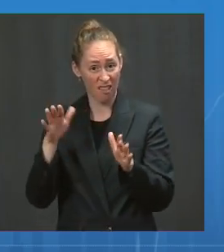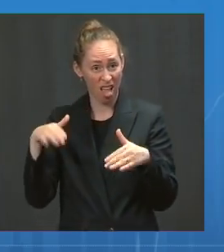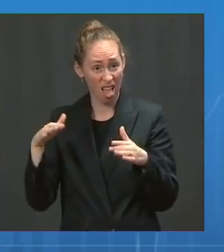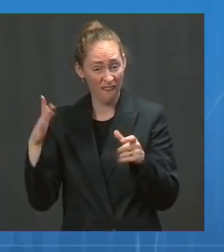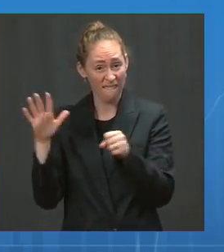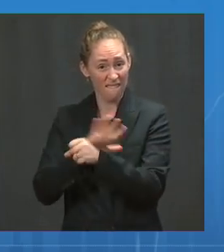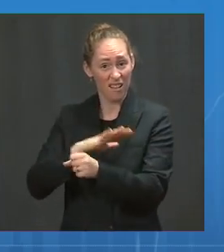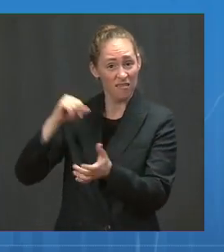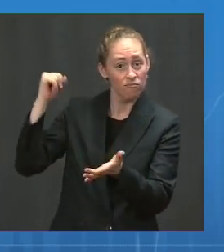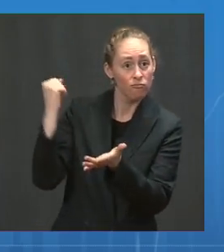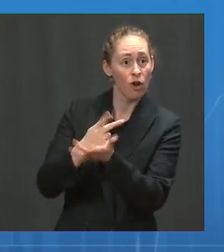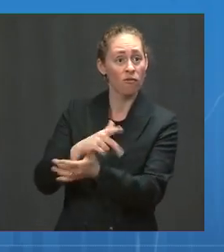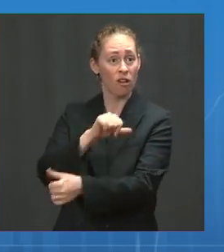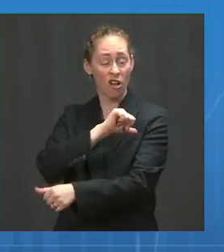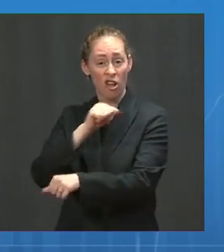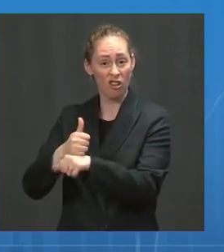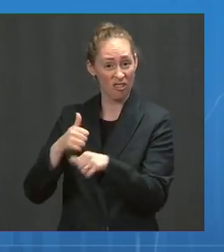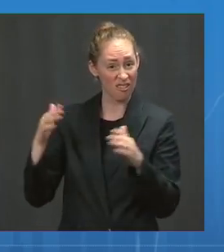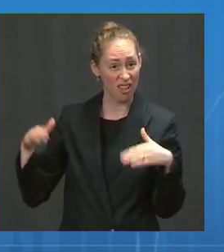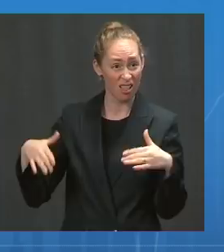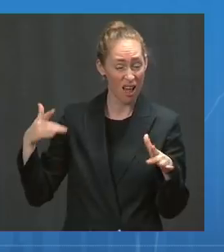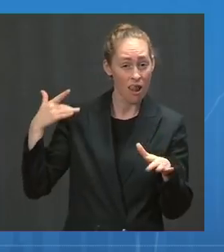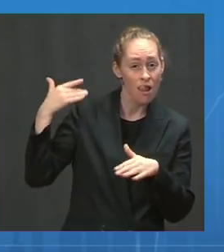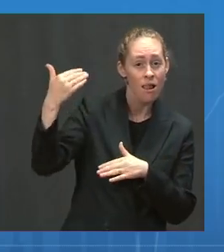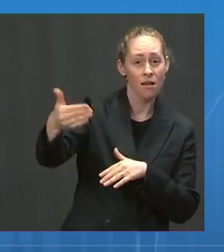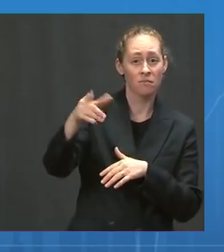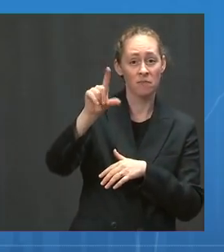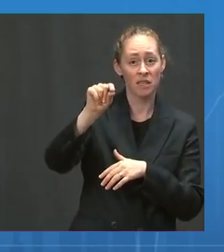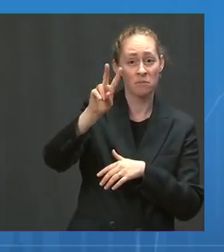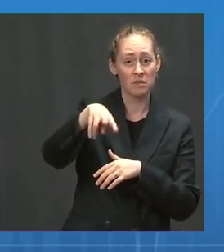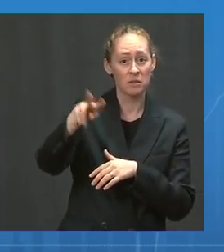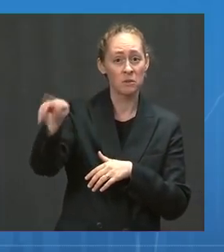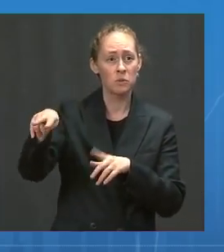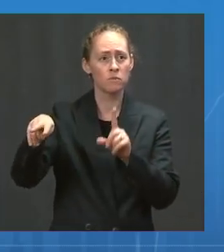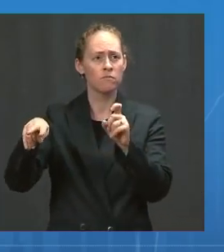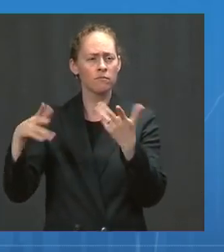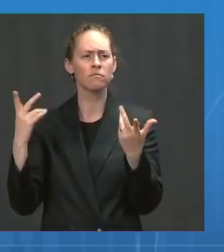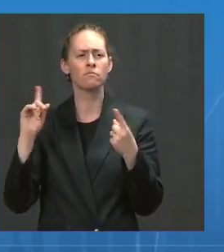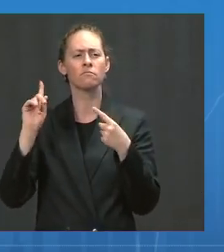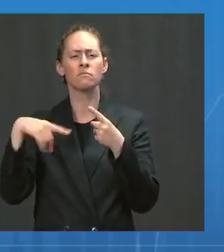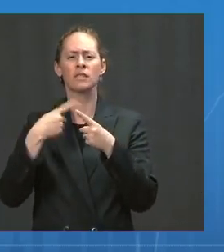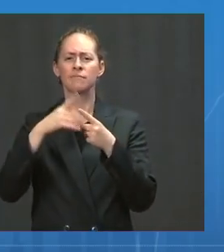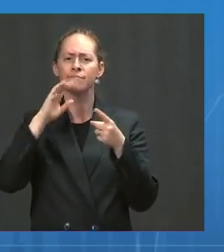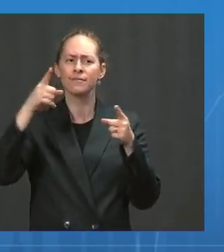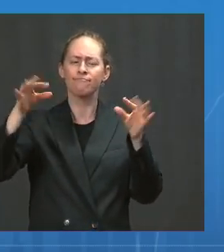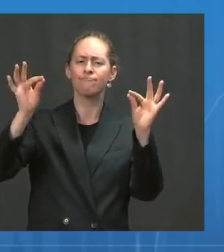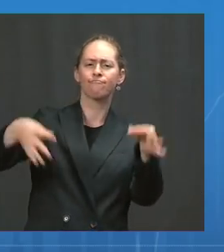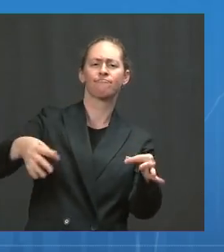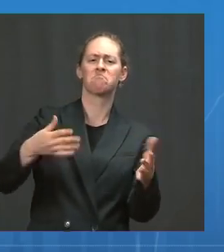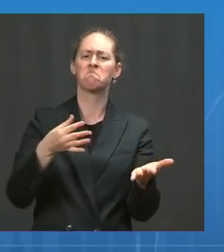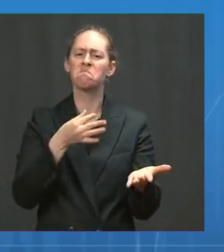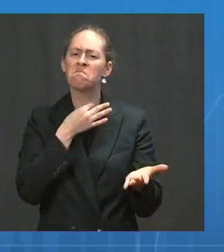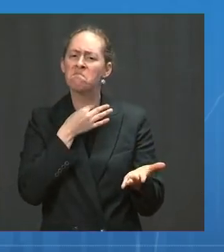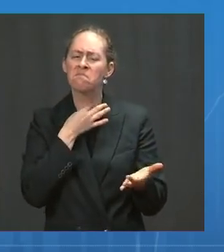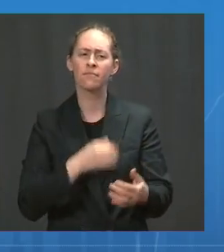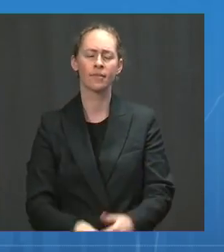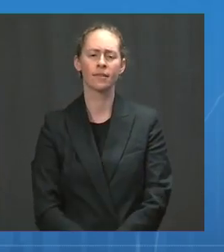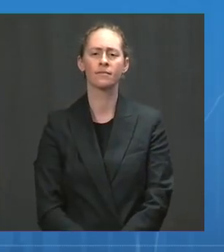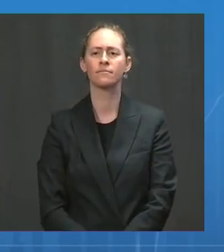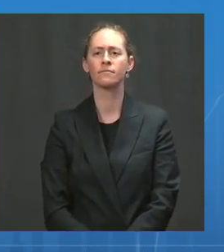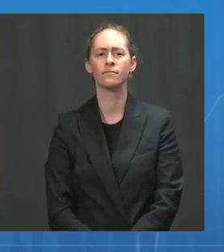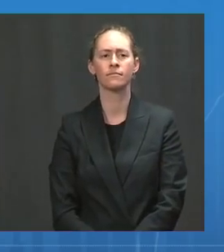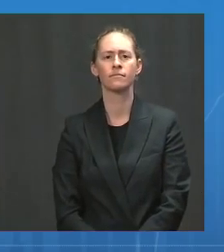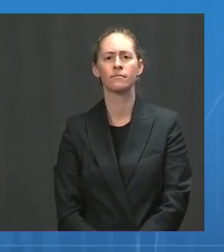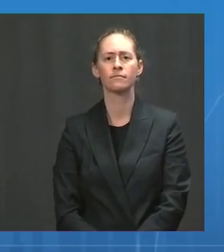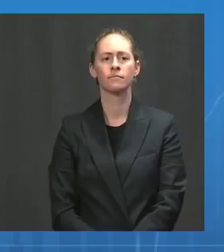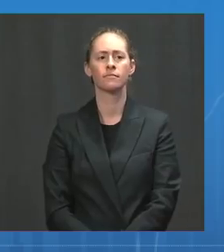is that just a must-have decision by date? Mr. So, Dr. Fauci on breakthrough